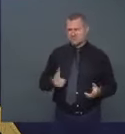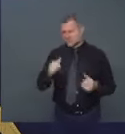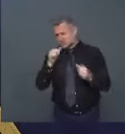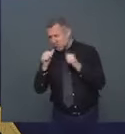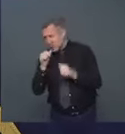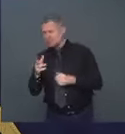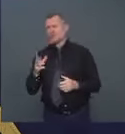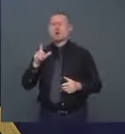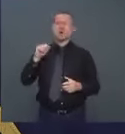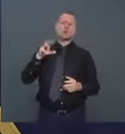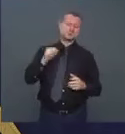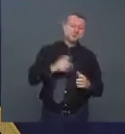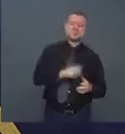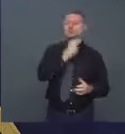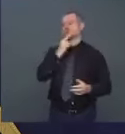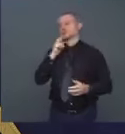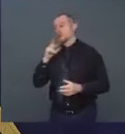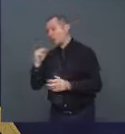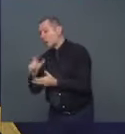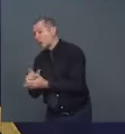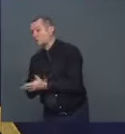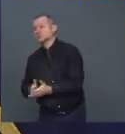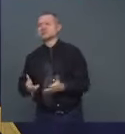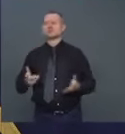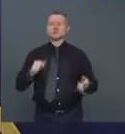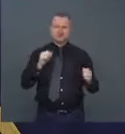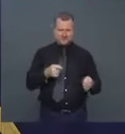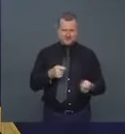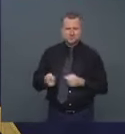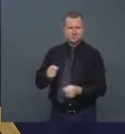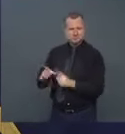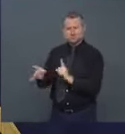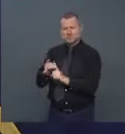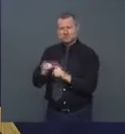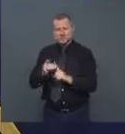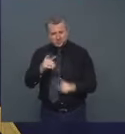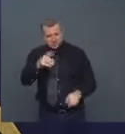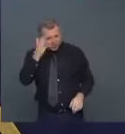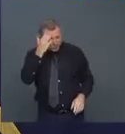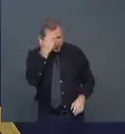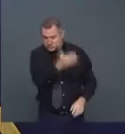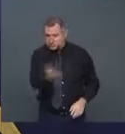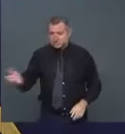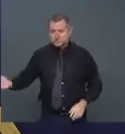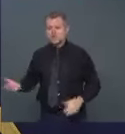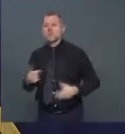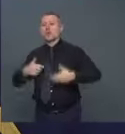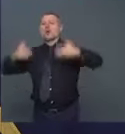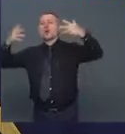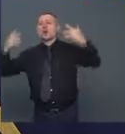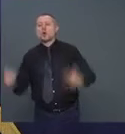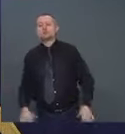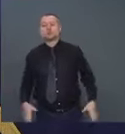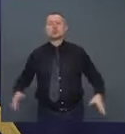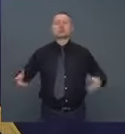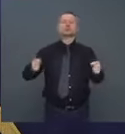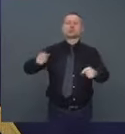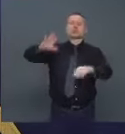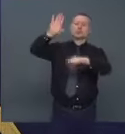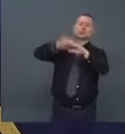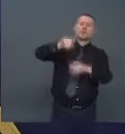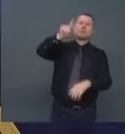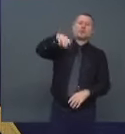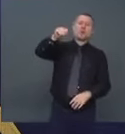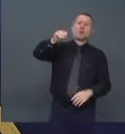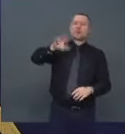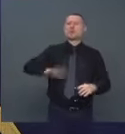you will control the infection rate. You know how you know? Because it's controlled all across the state. What